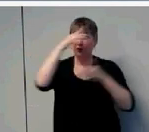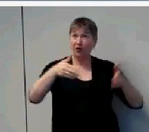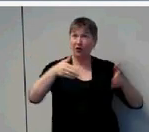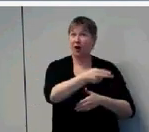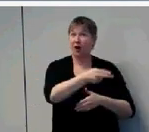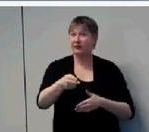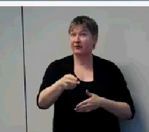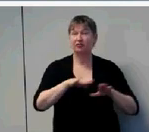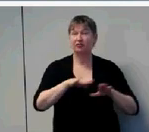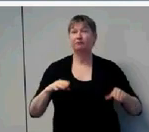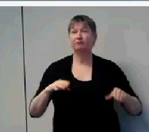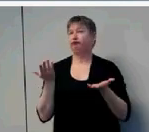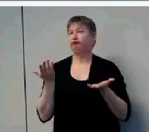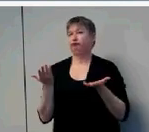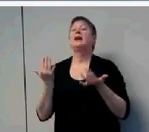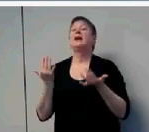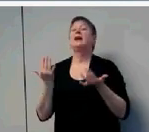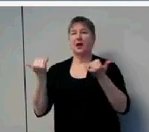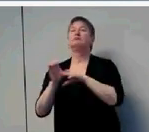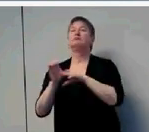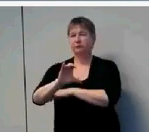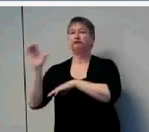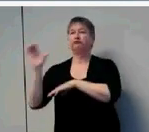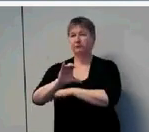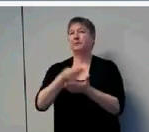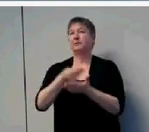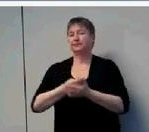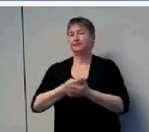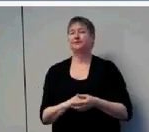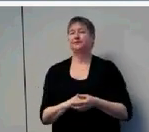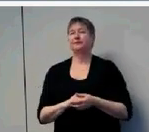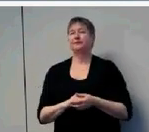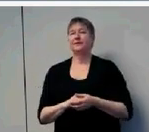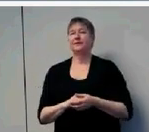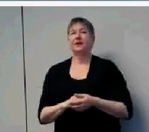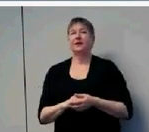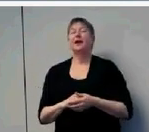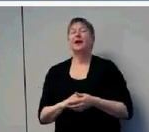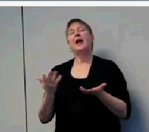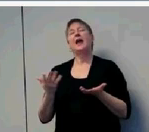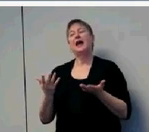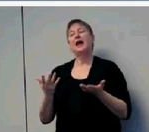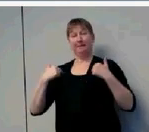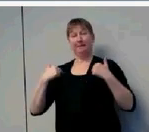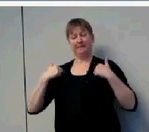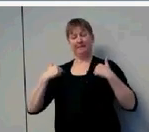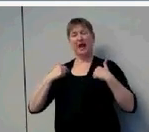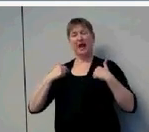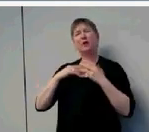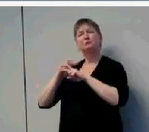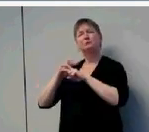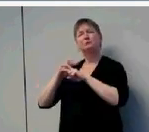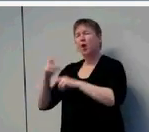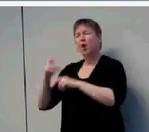to note, why were some other reasons that Julia Davis called this group our forgotten